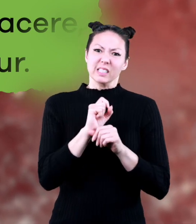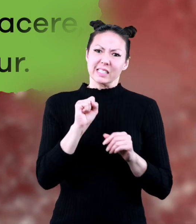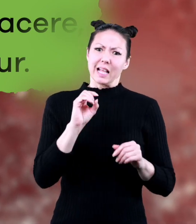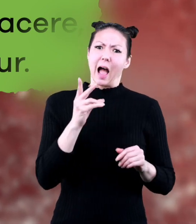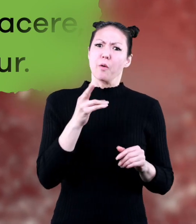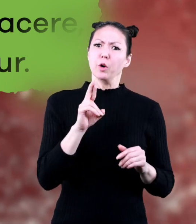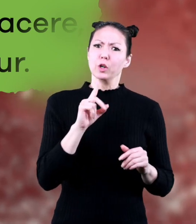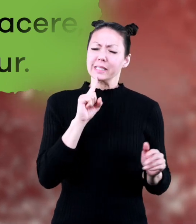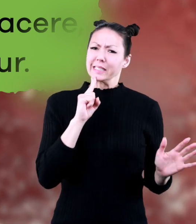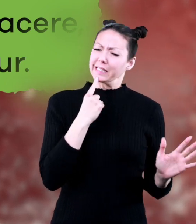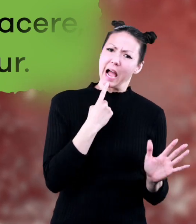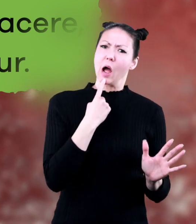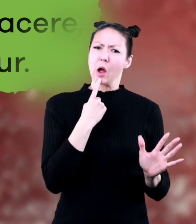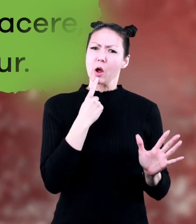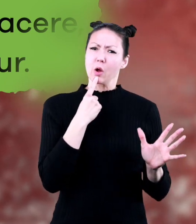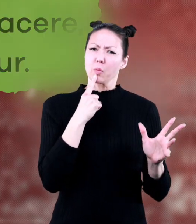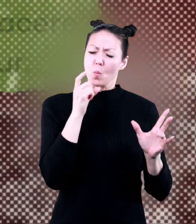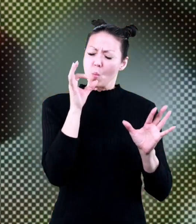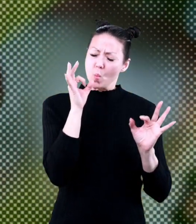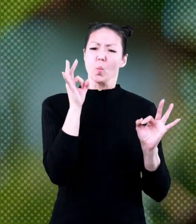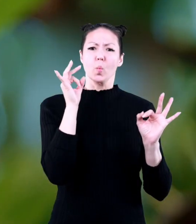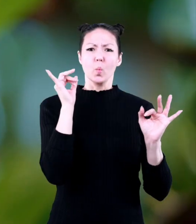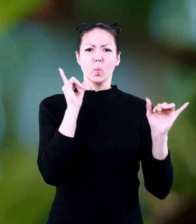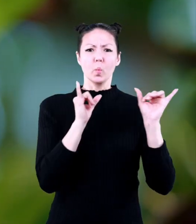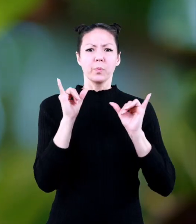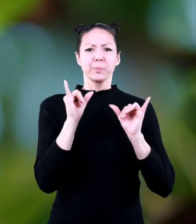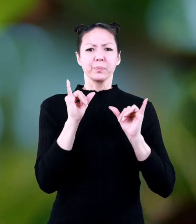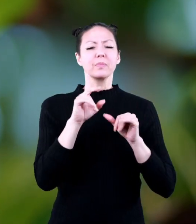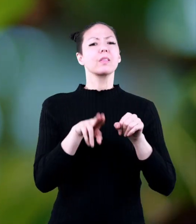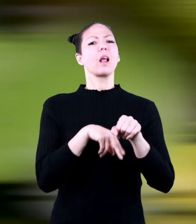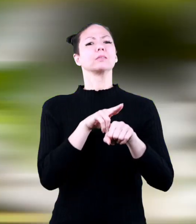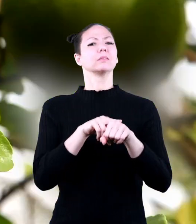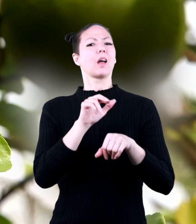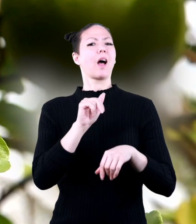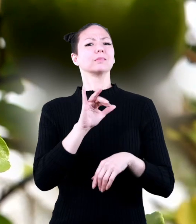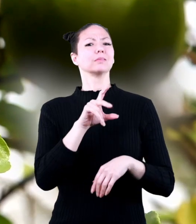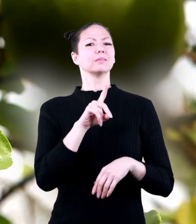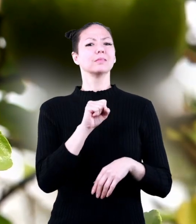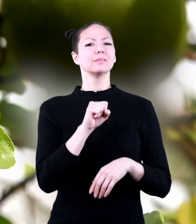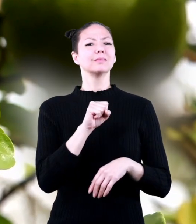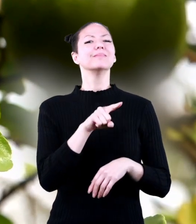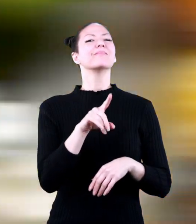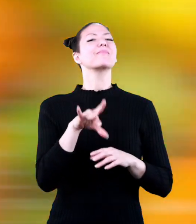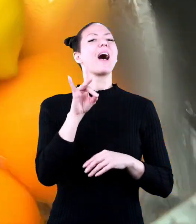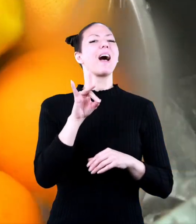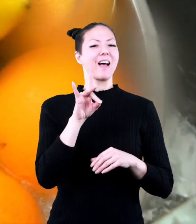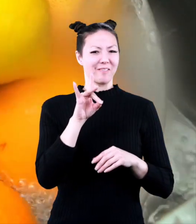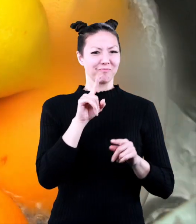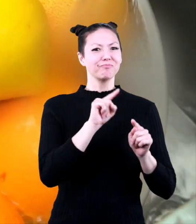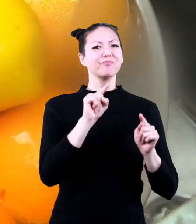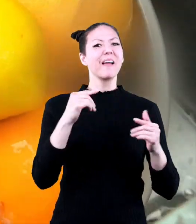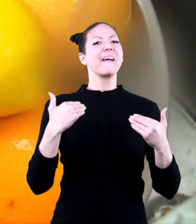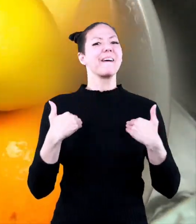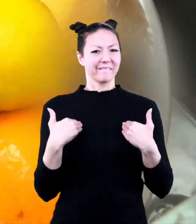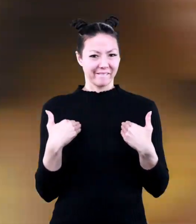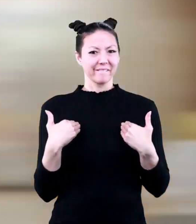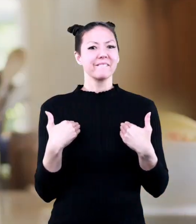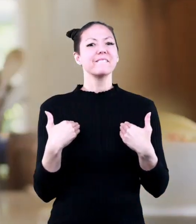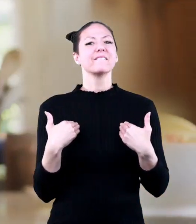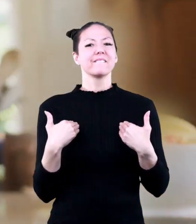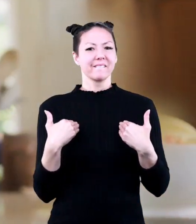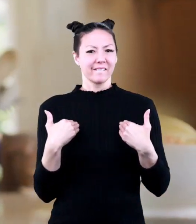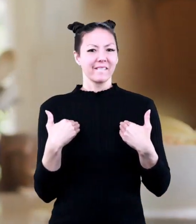means sour there are natural acids which means they are found in nature